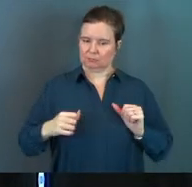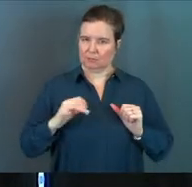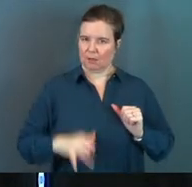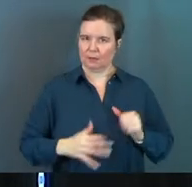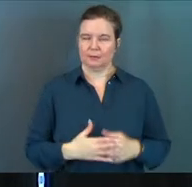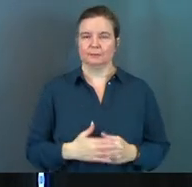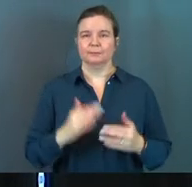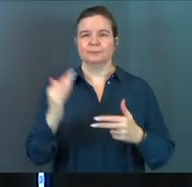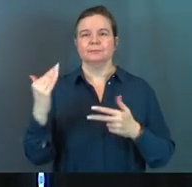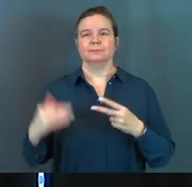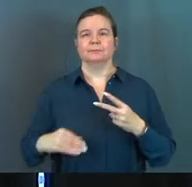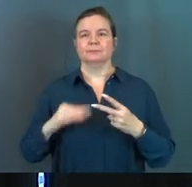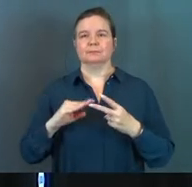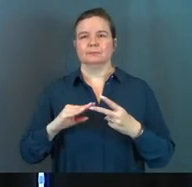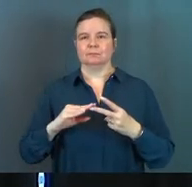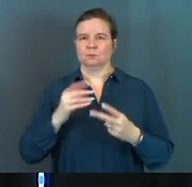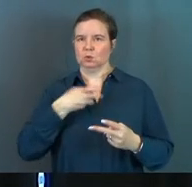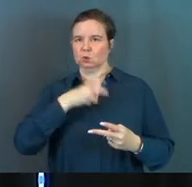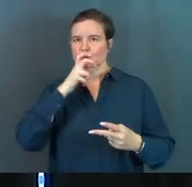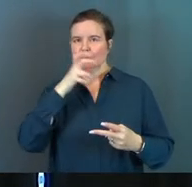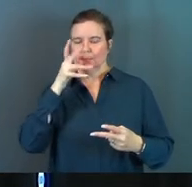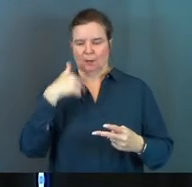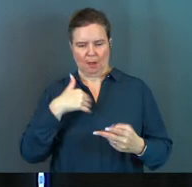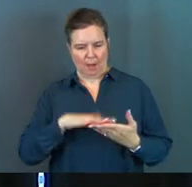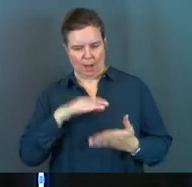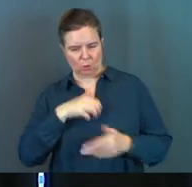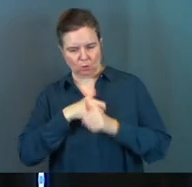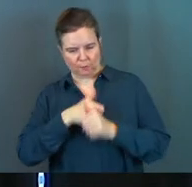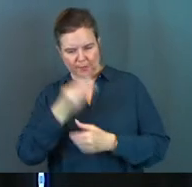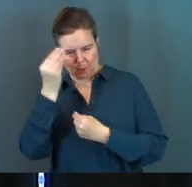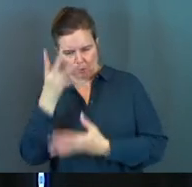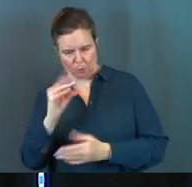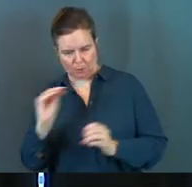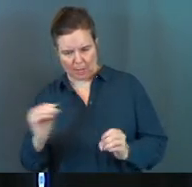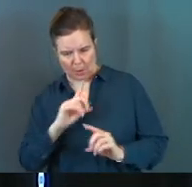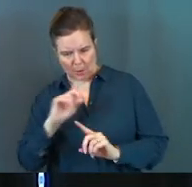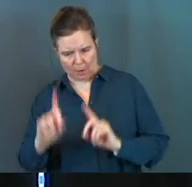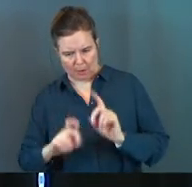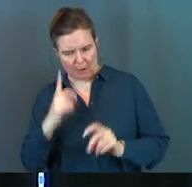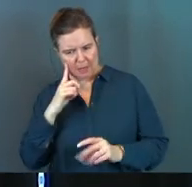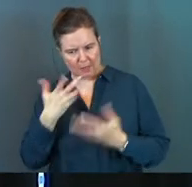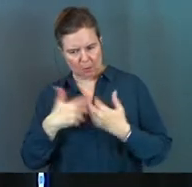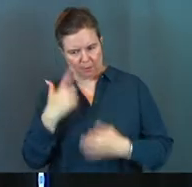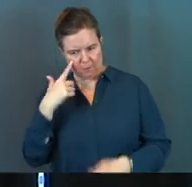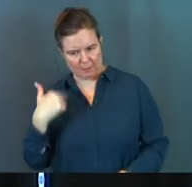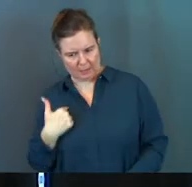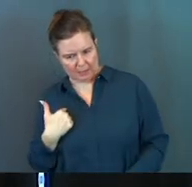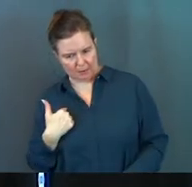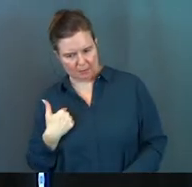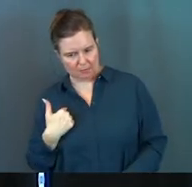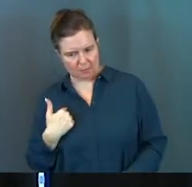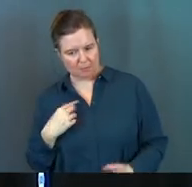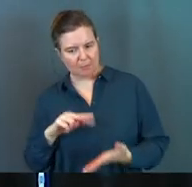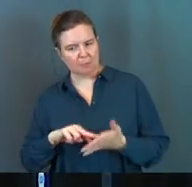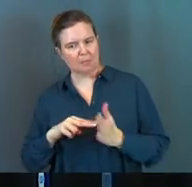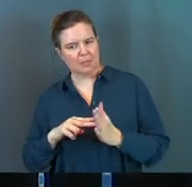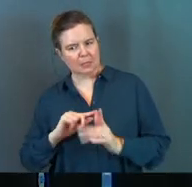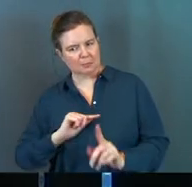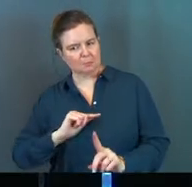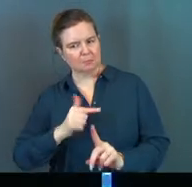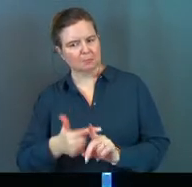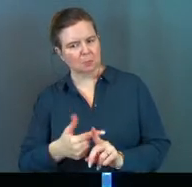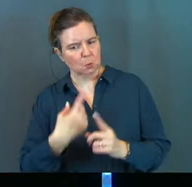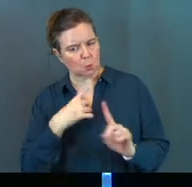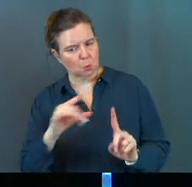Next, the hardcore parent, I learned to follow orders without ever asking questions. I think it worked for me, so it should